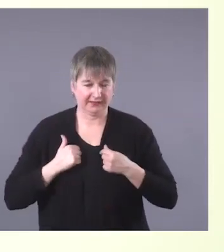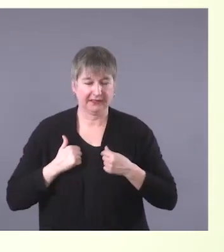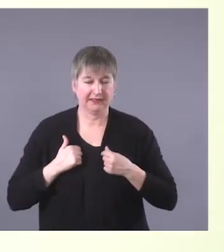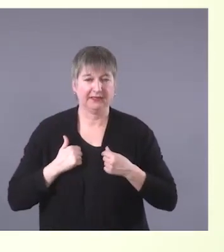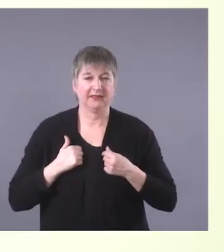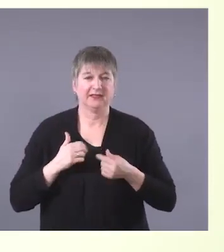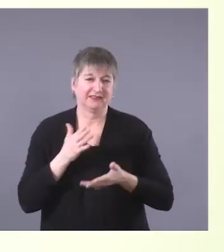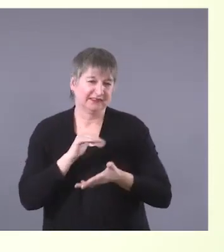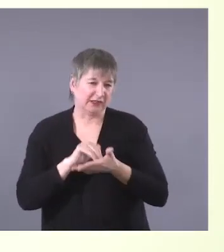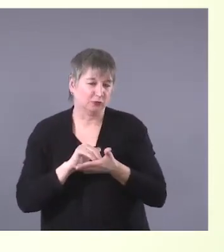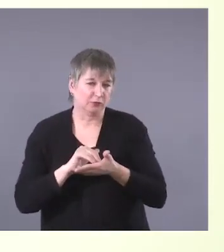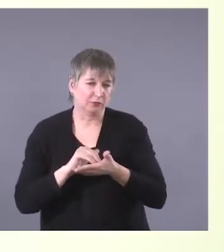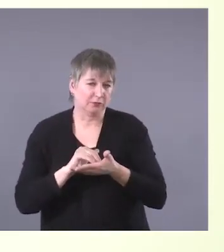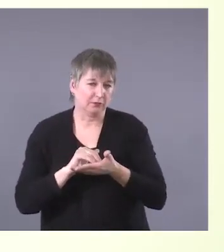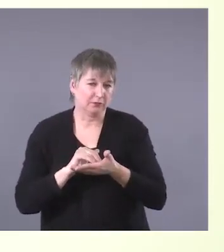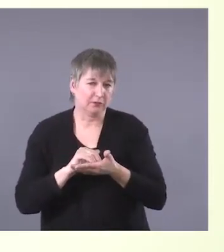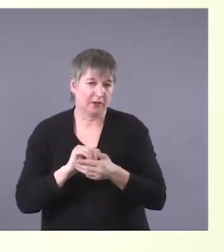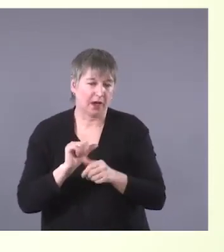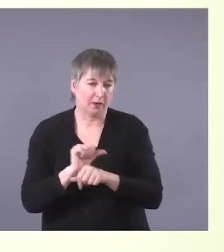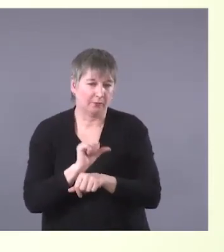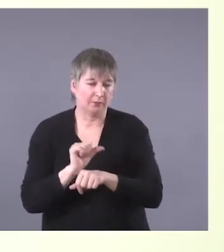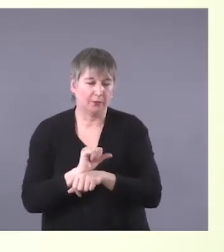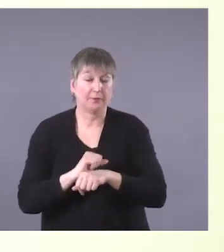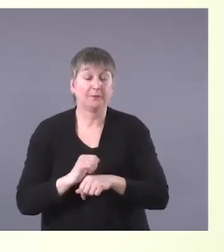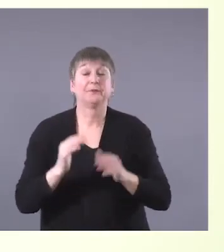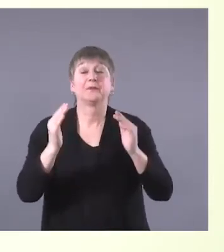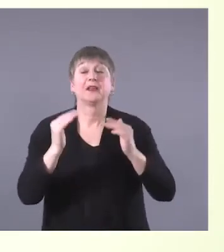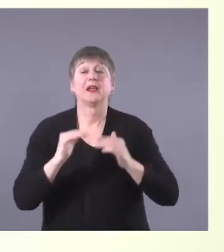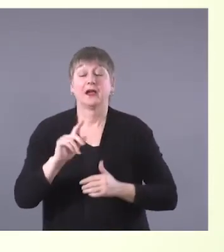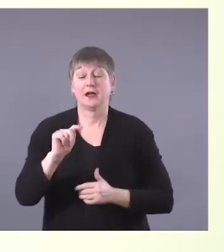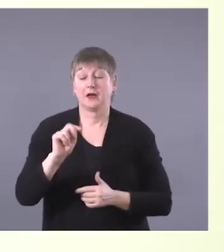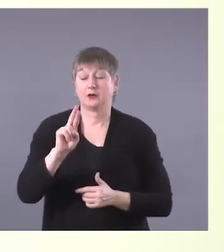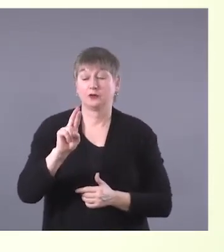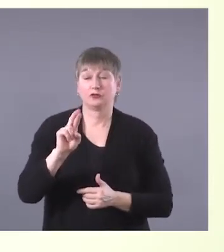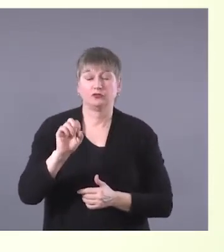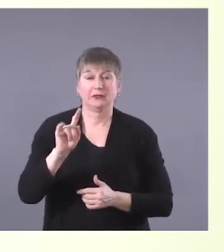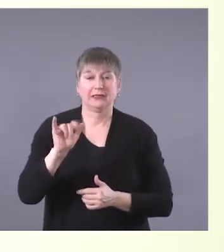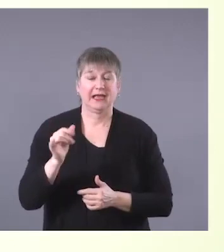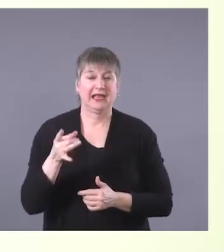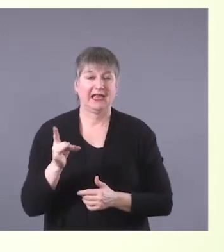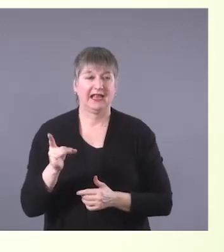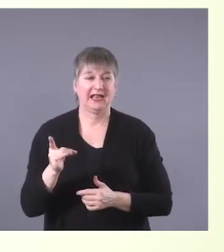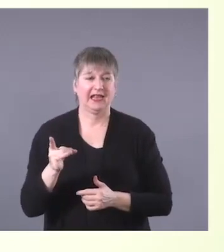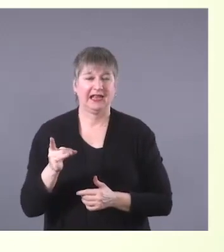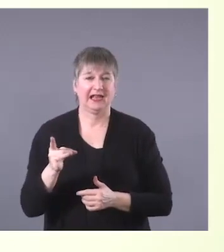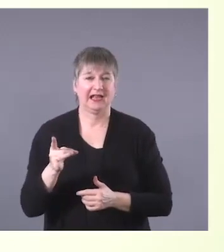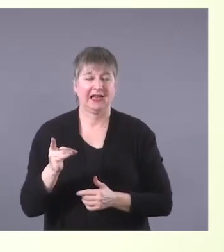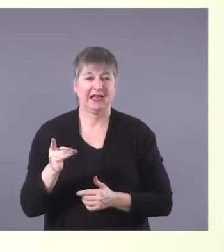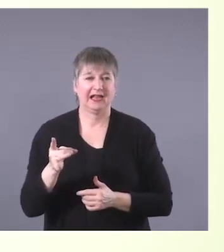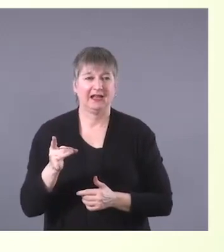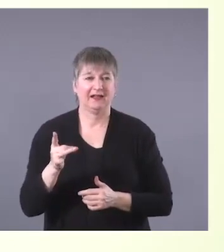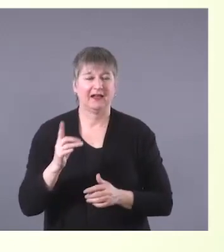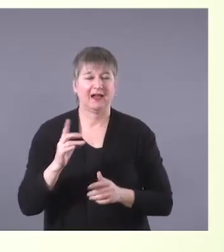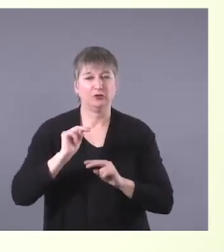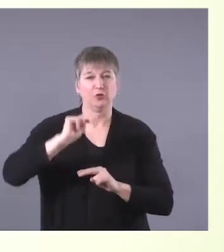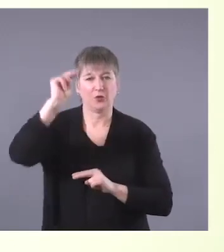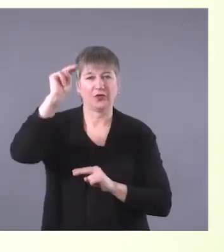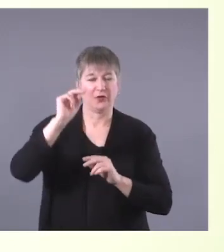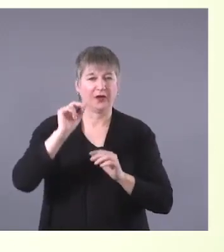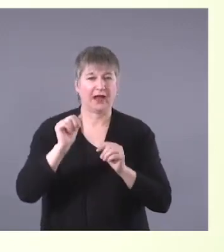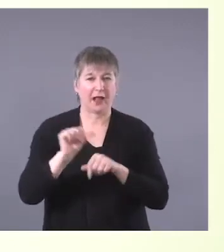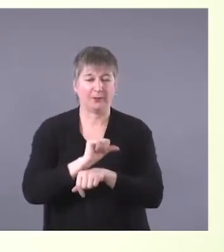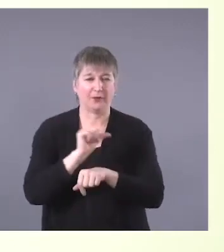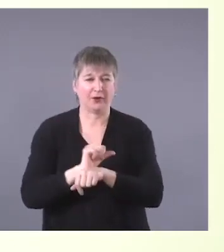Central Alberta. And then Treaty 8 covers a large portion of Northern Alberta. So there's